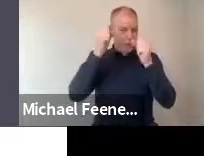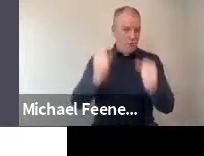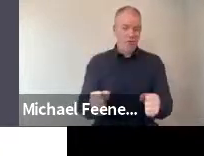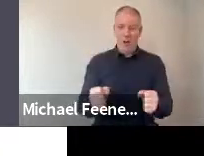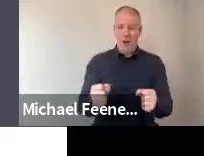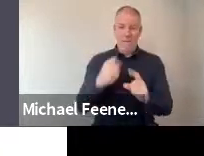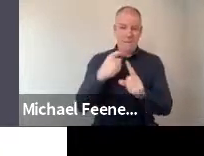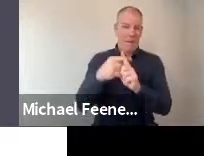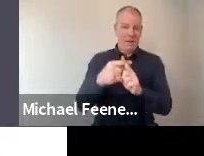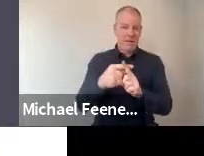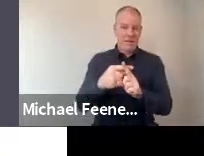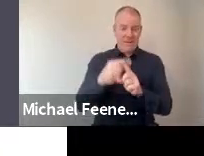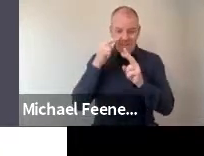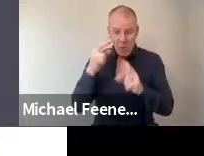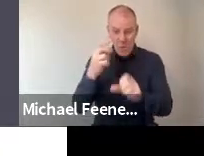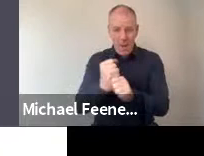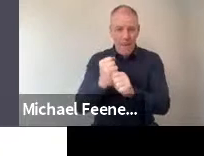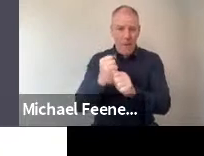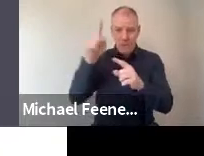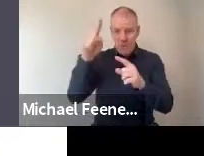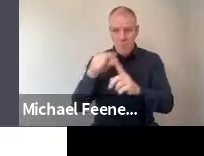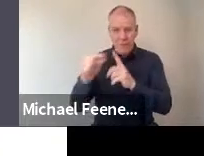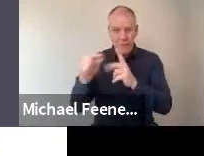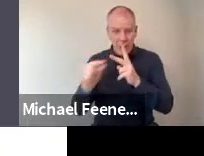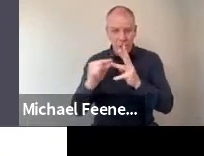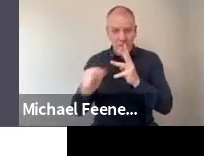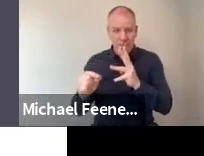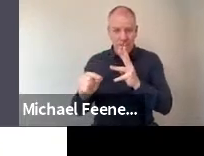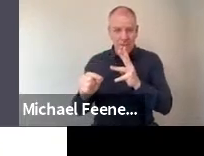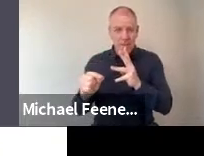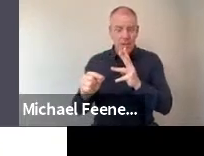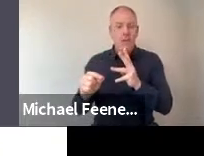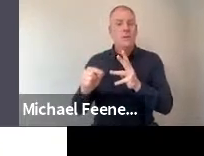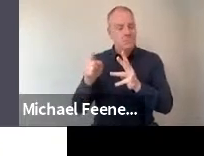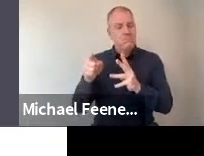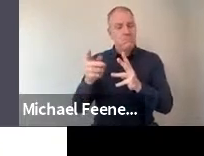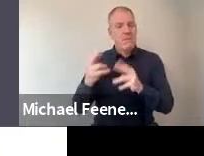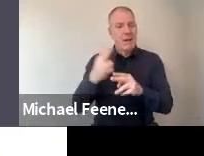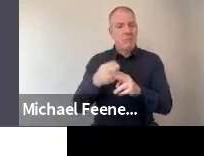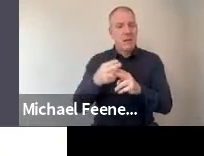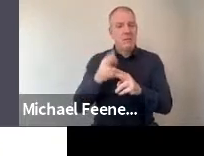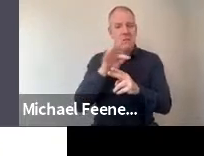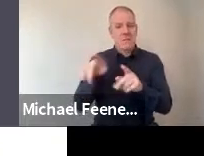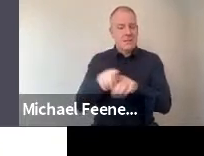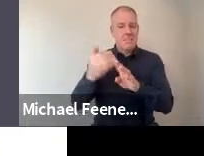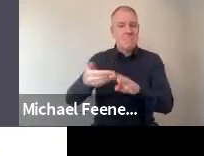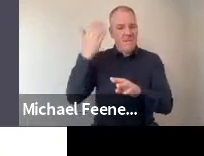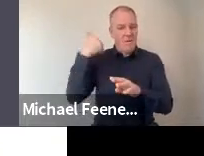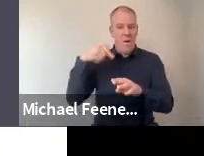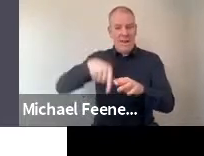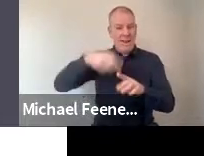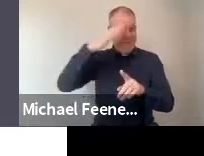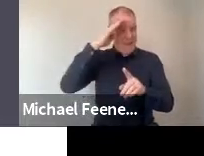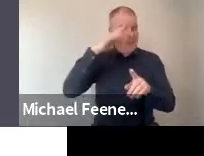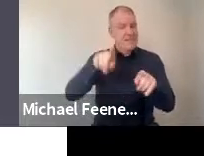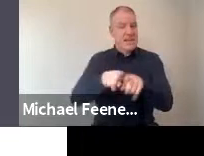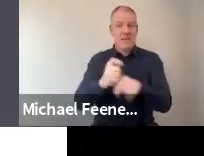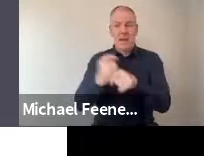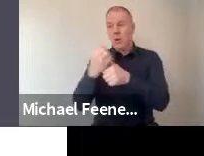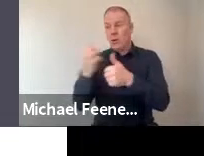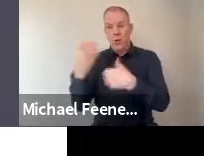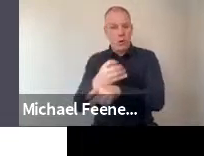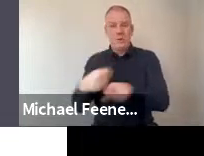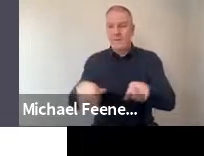positive views about these professions, which is something that has been found in the past, both in Ireland and also in other